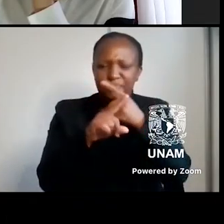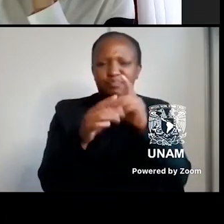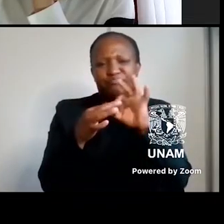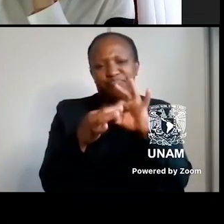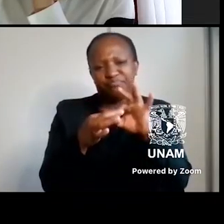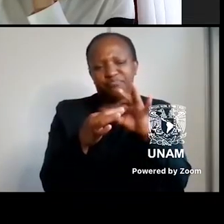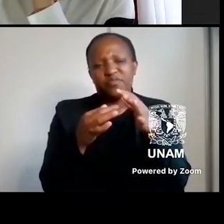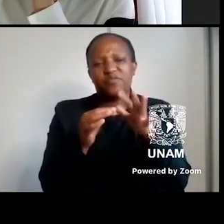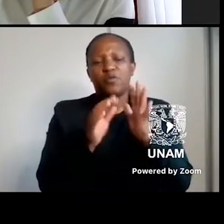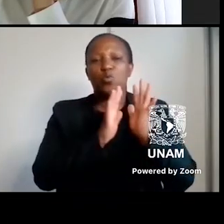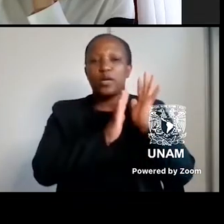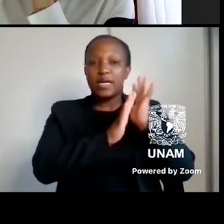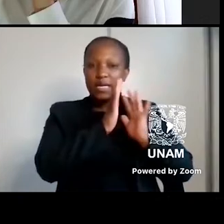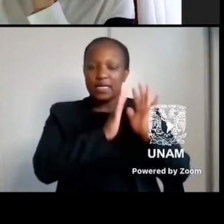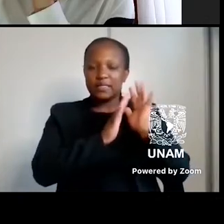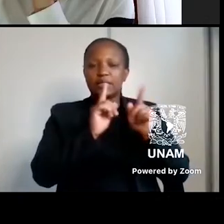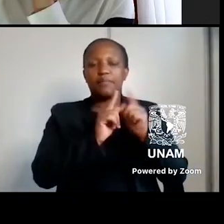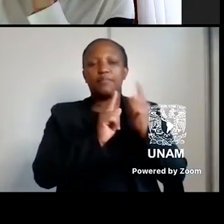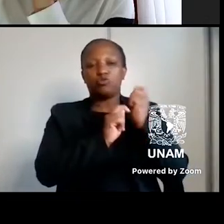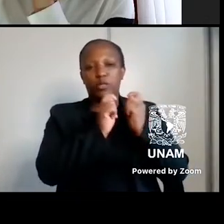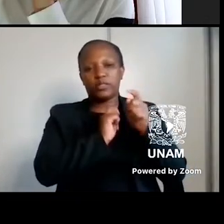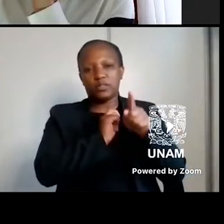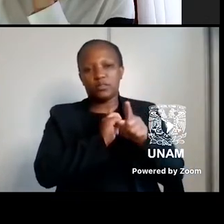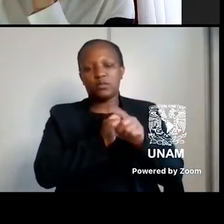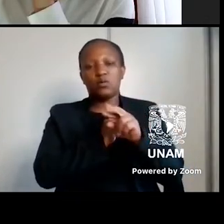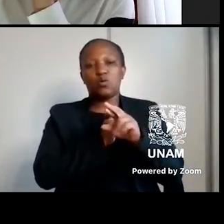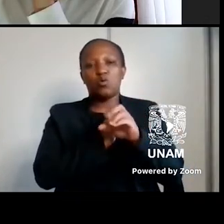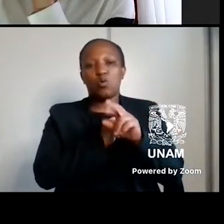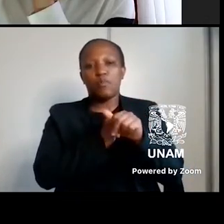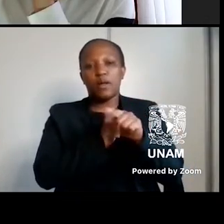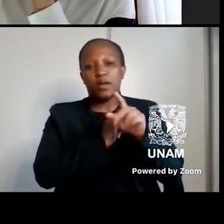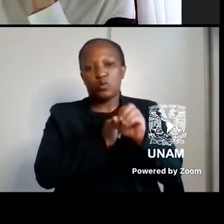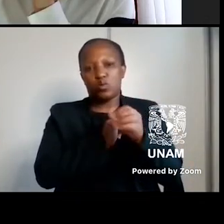to history and to tradition, and Roberto, starting with you.